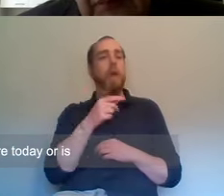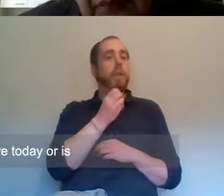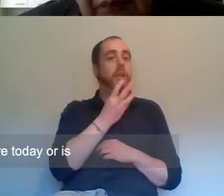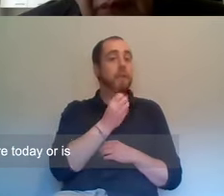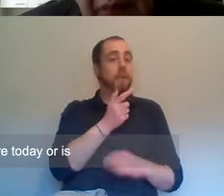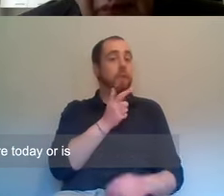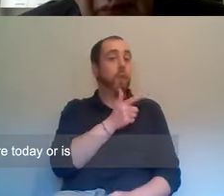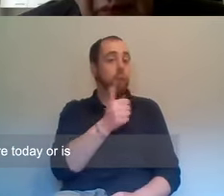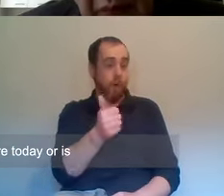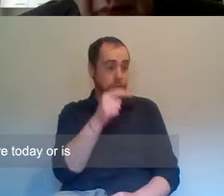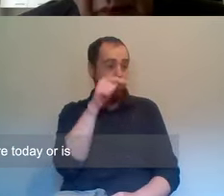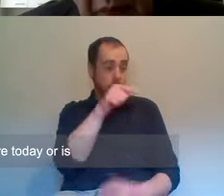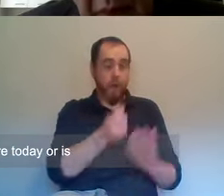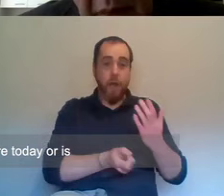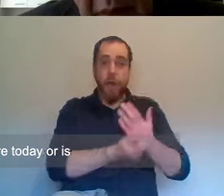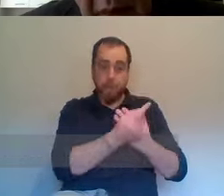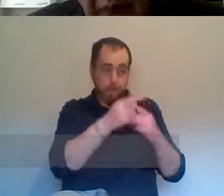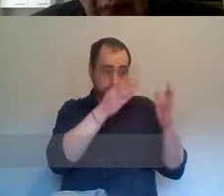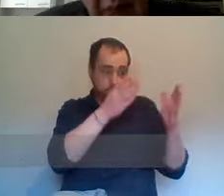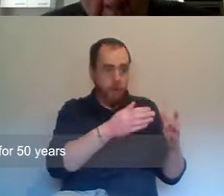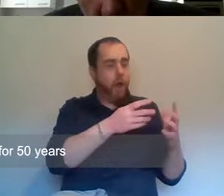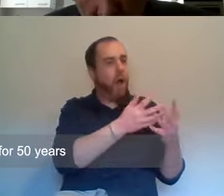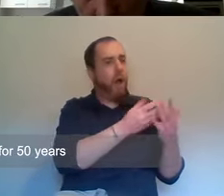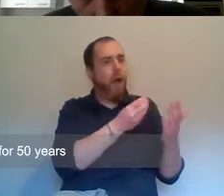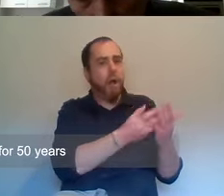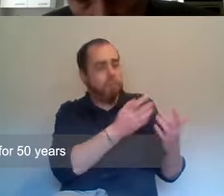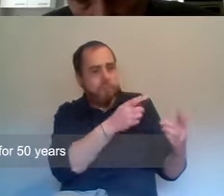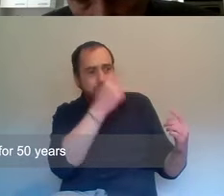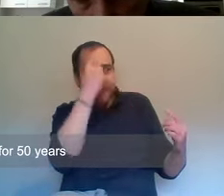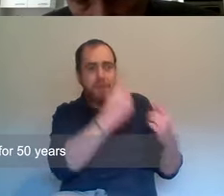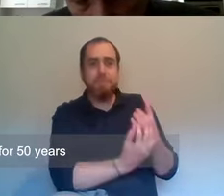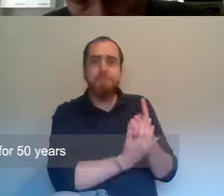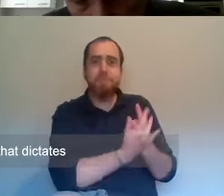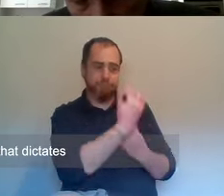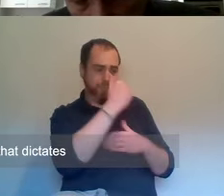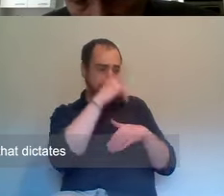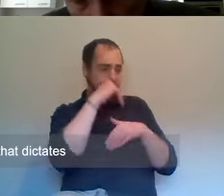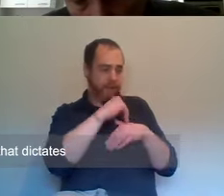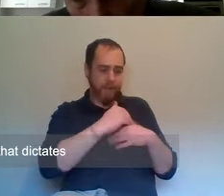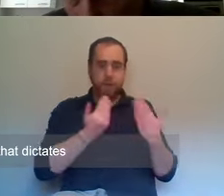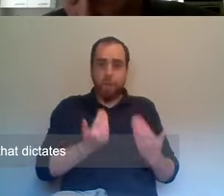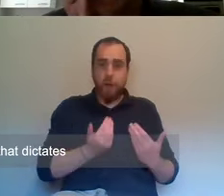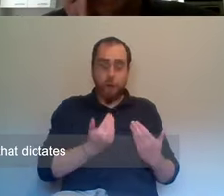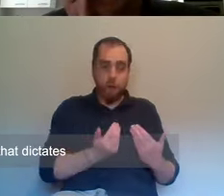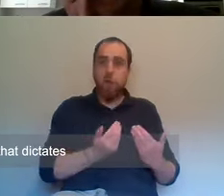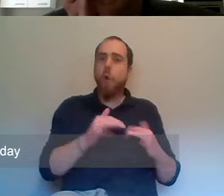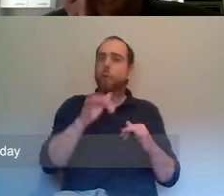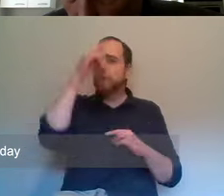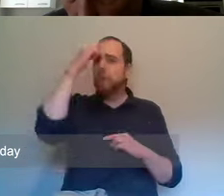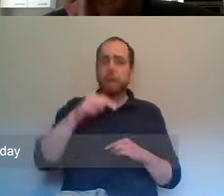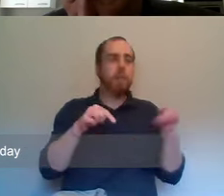we are today? Or is it more of the, the state existing for 50 years and into the sort of sixties that dictates where we are today?